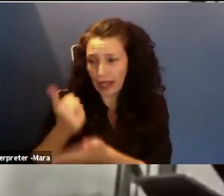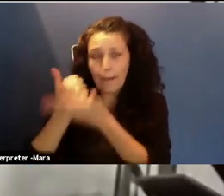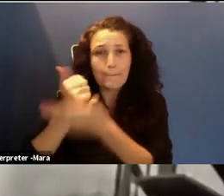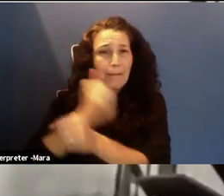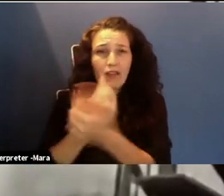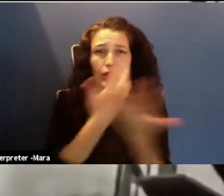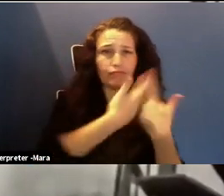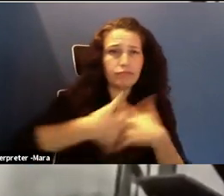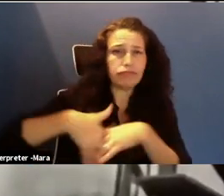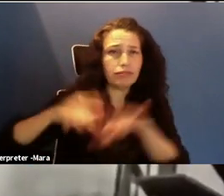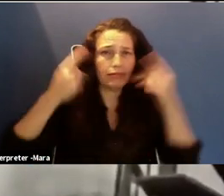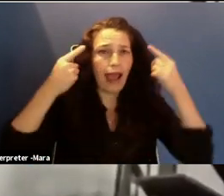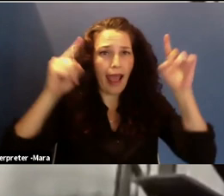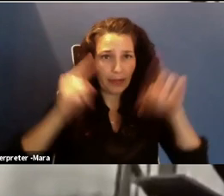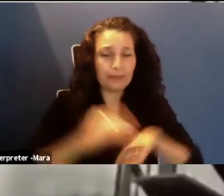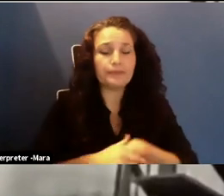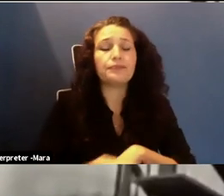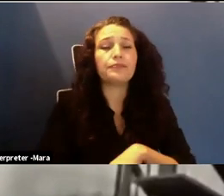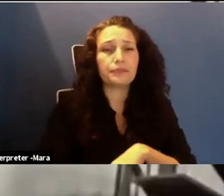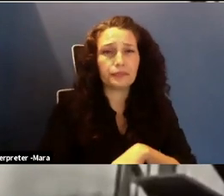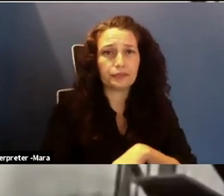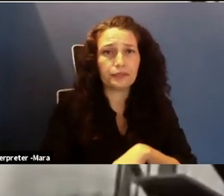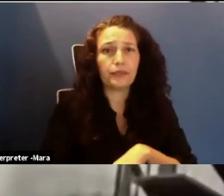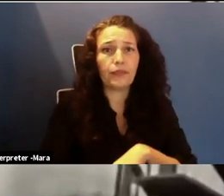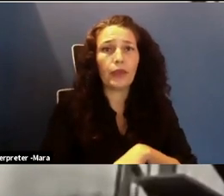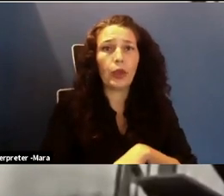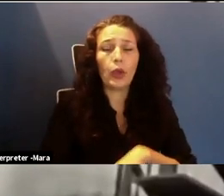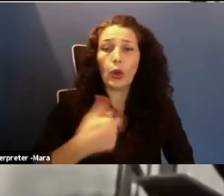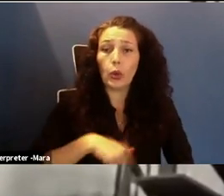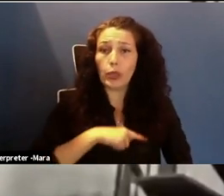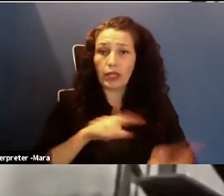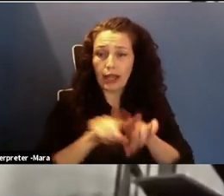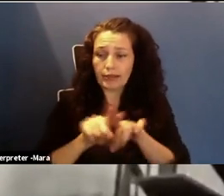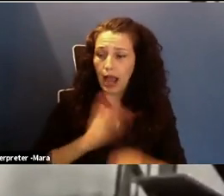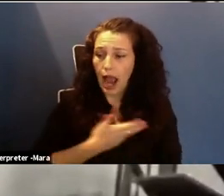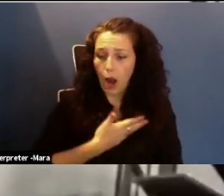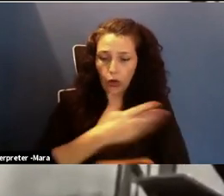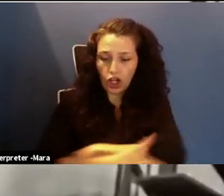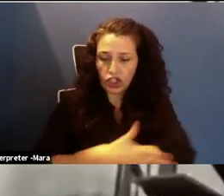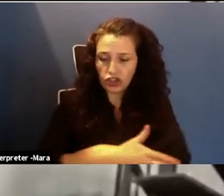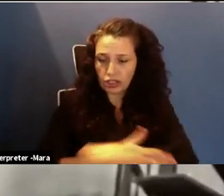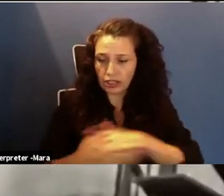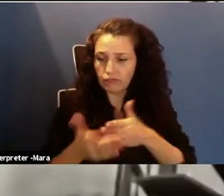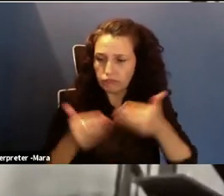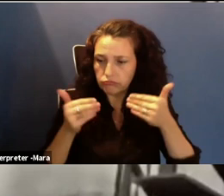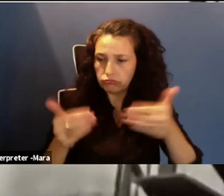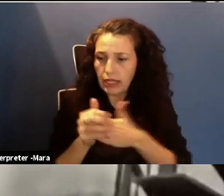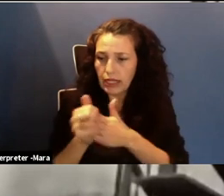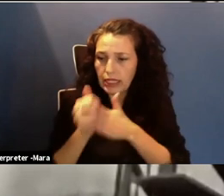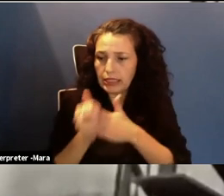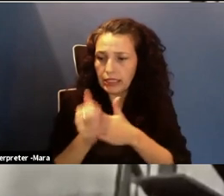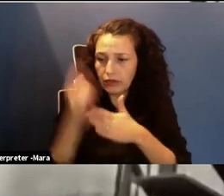something that we, as a country and a world, need for our economic prosperity and for our national